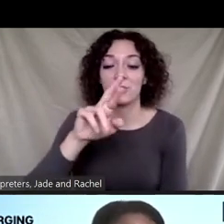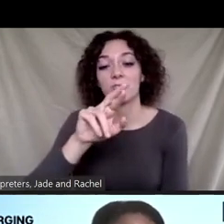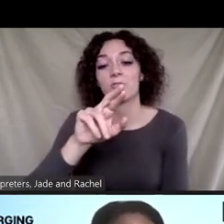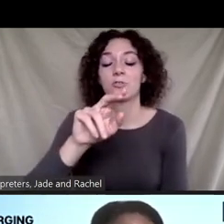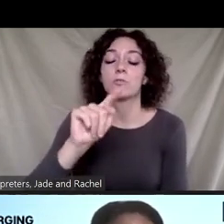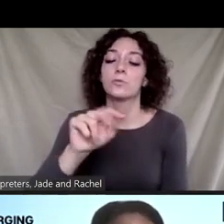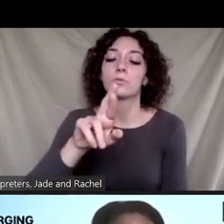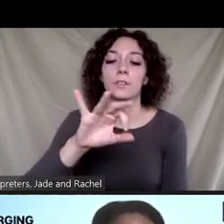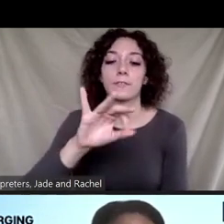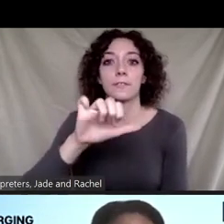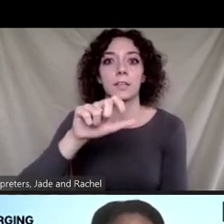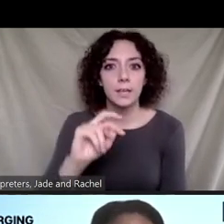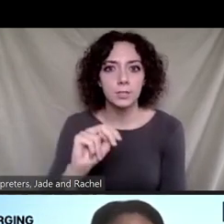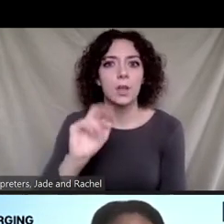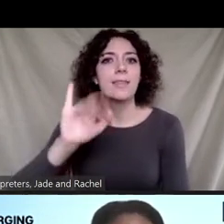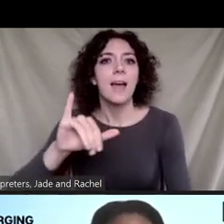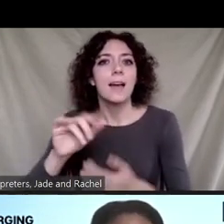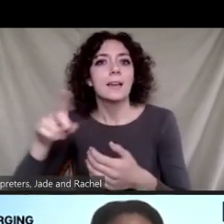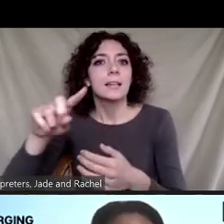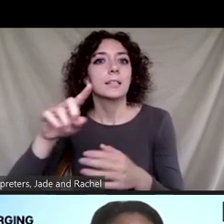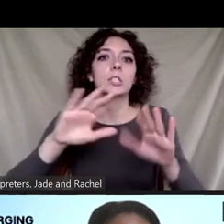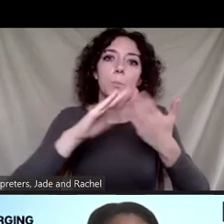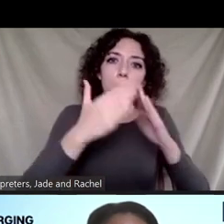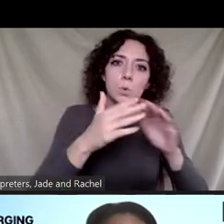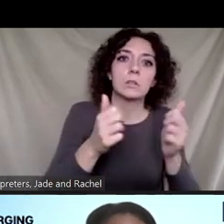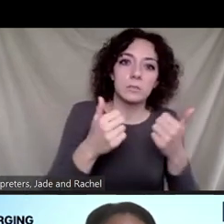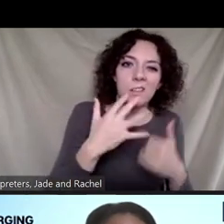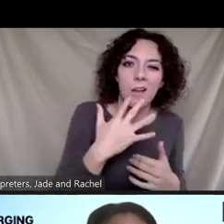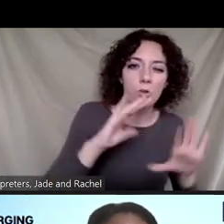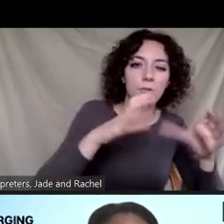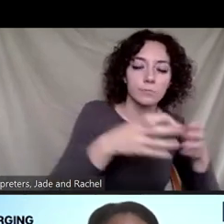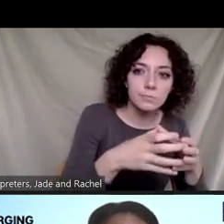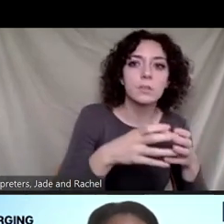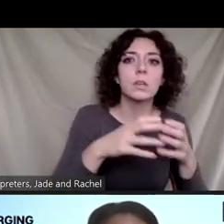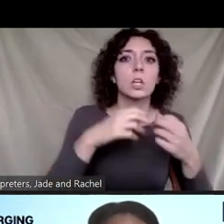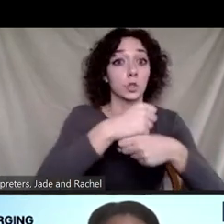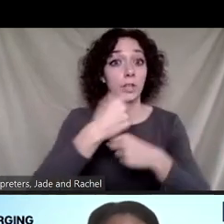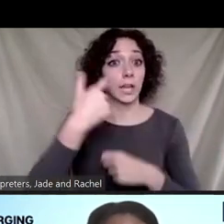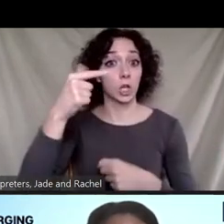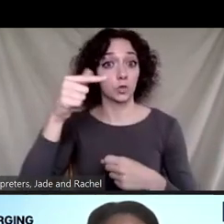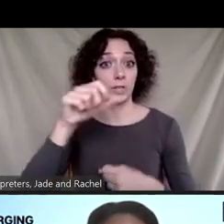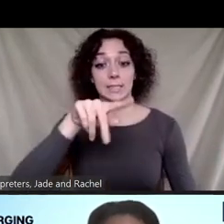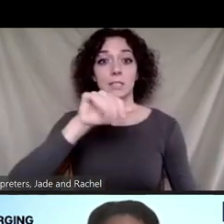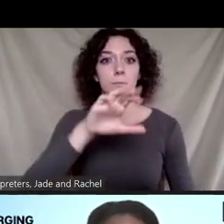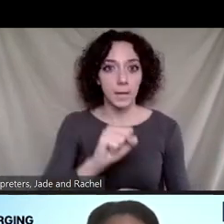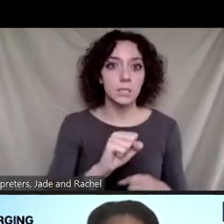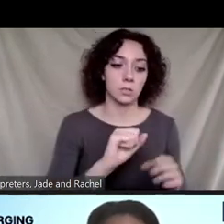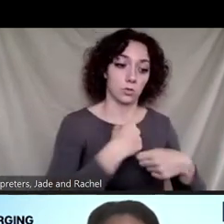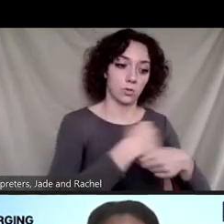communities of color need to do in order to create these green spaces without driving out the existing population?